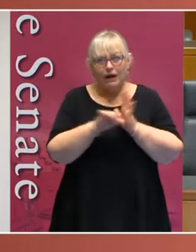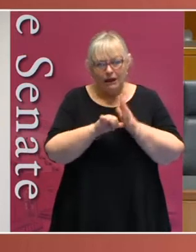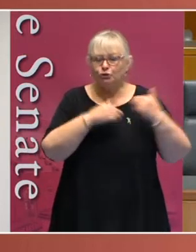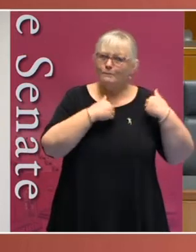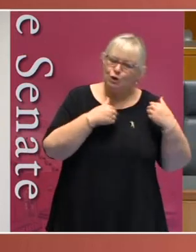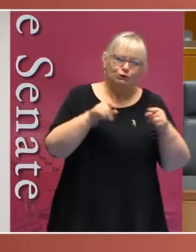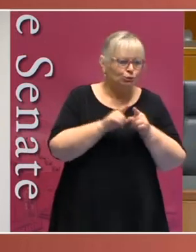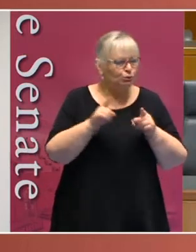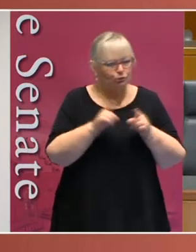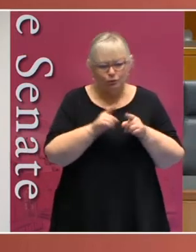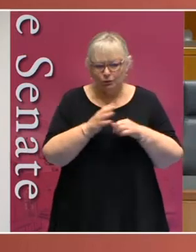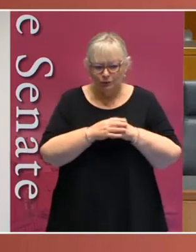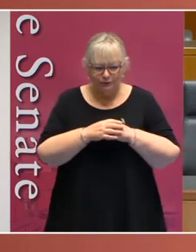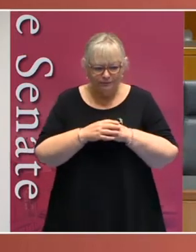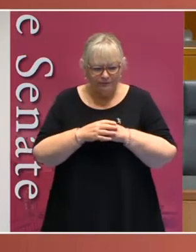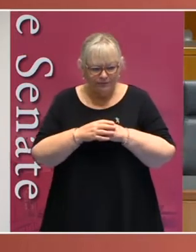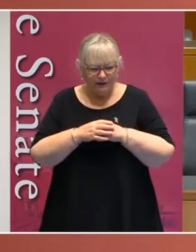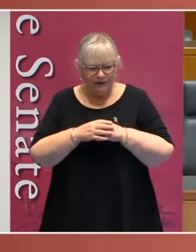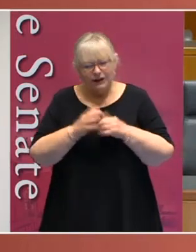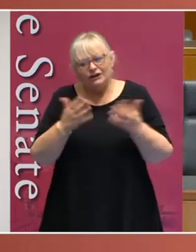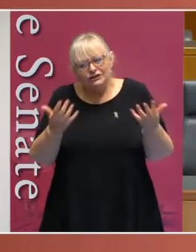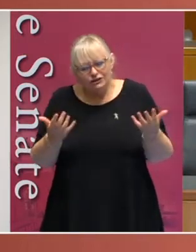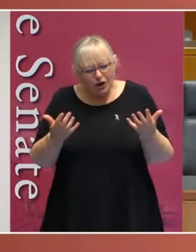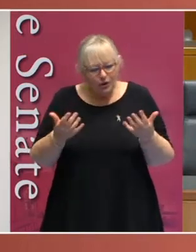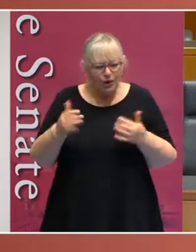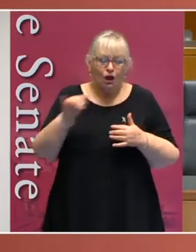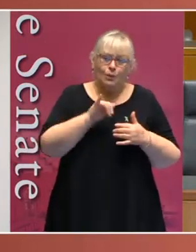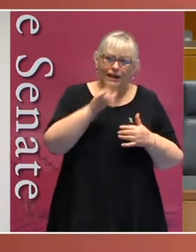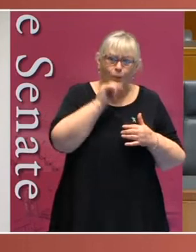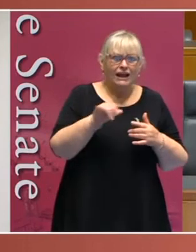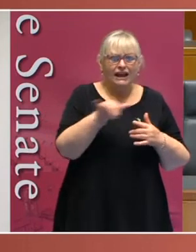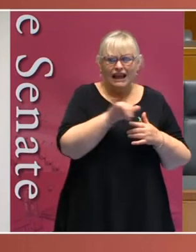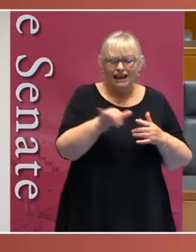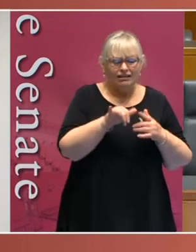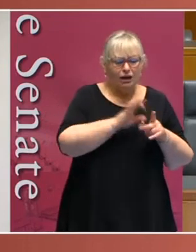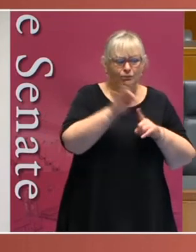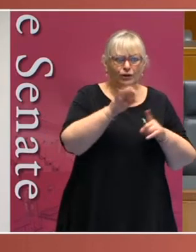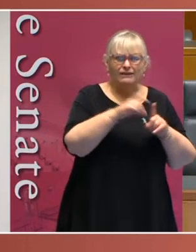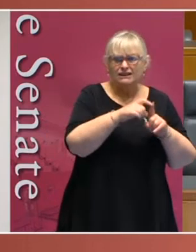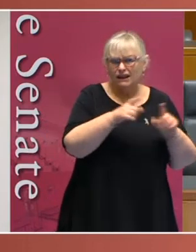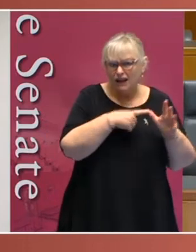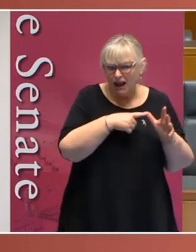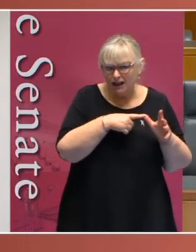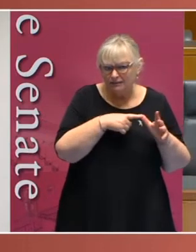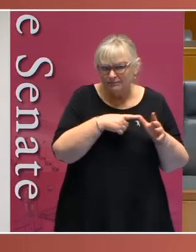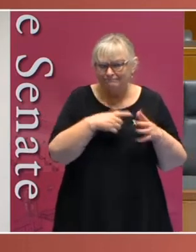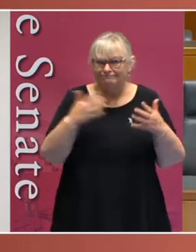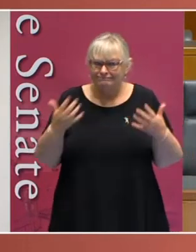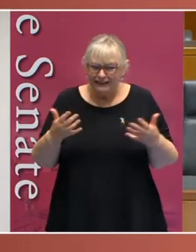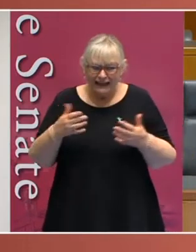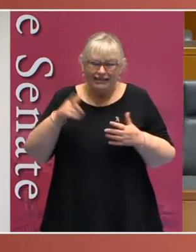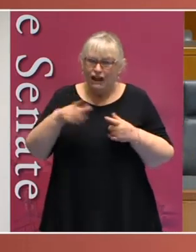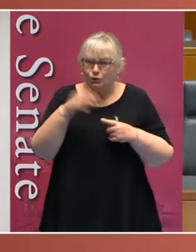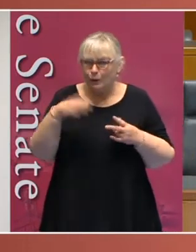often come. Such choices as to whether to improve our Disability Discrimination Act will be choices